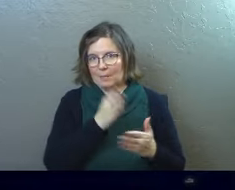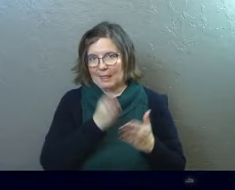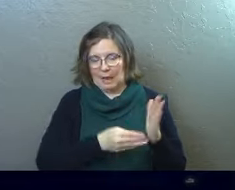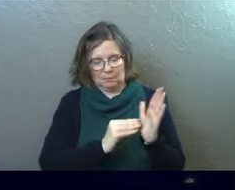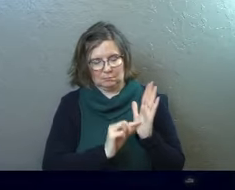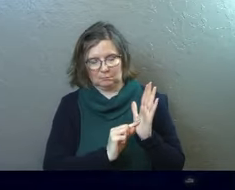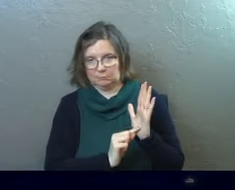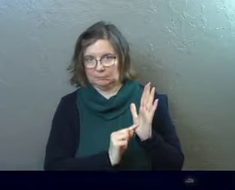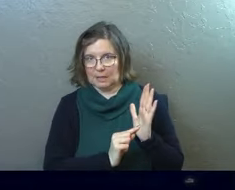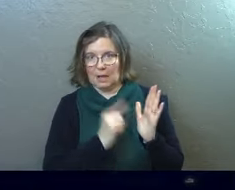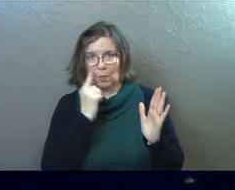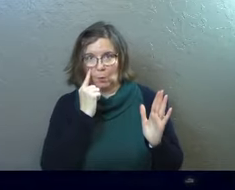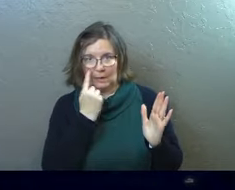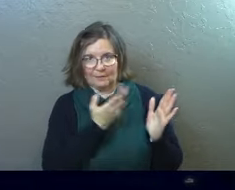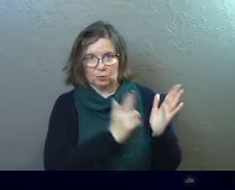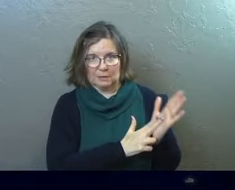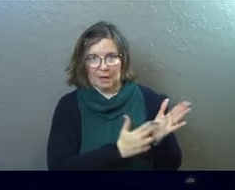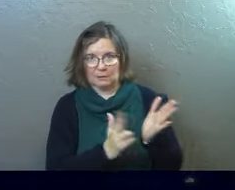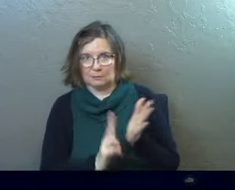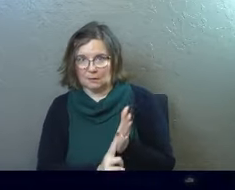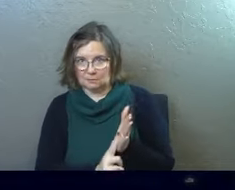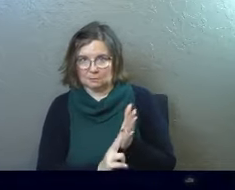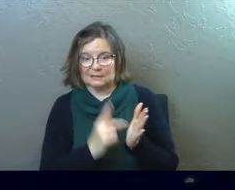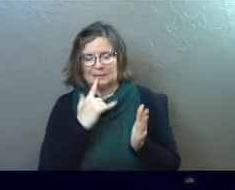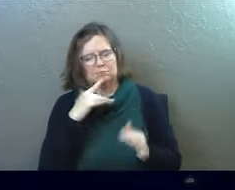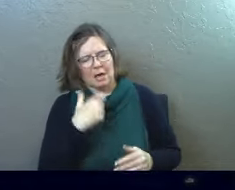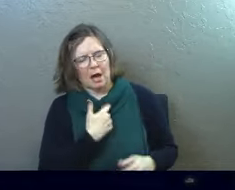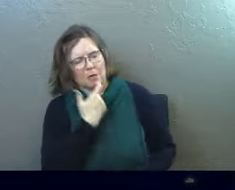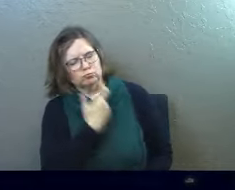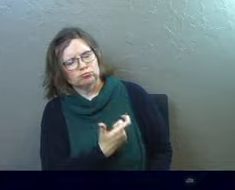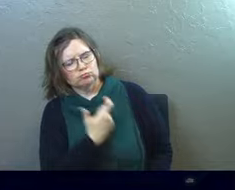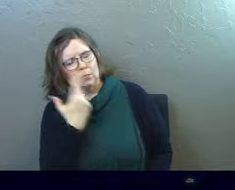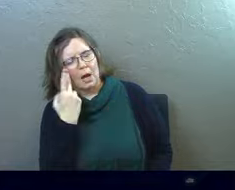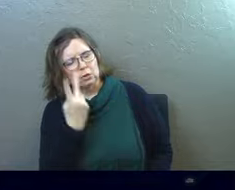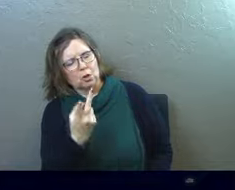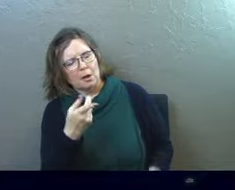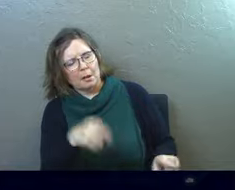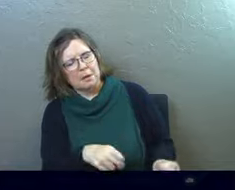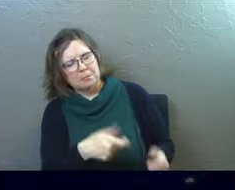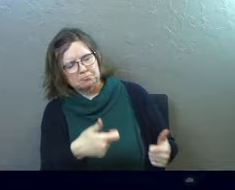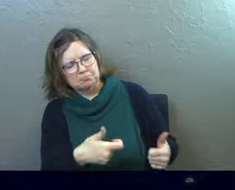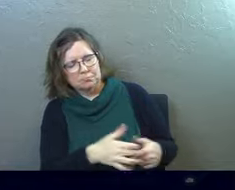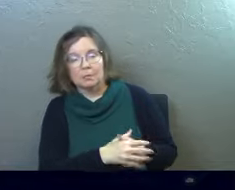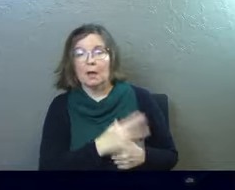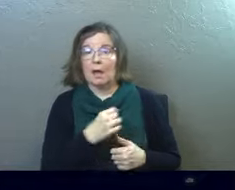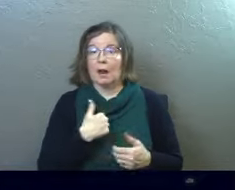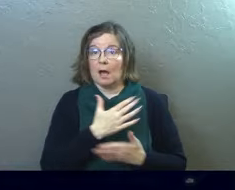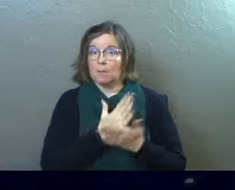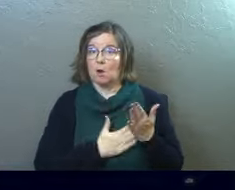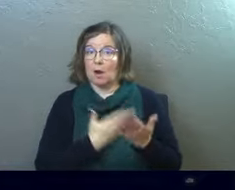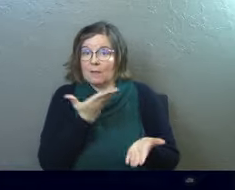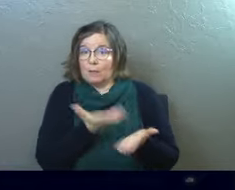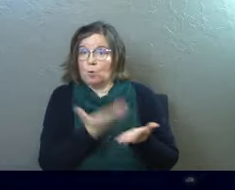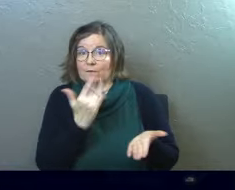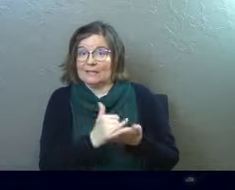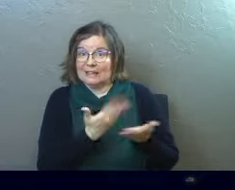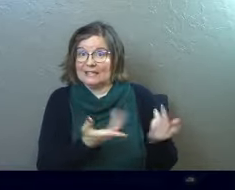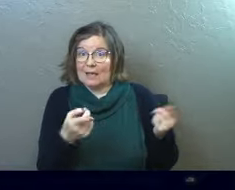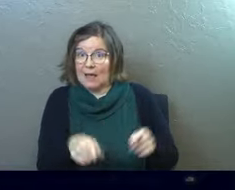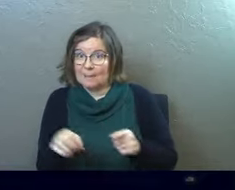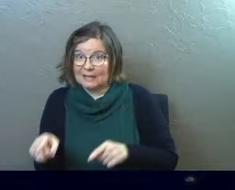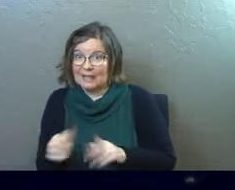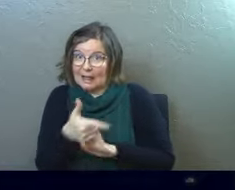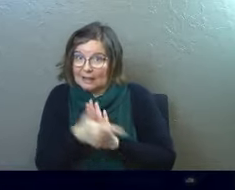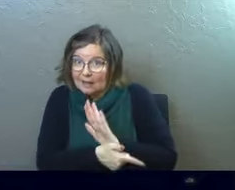end. And, and some of the witnesses have to sign the legal form to say, yeah, I was here. I saw the thing go down and I'm part of the proof that this thing